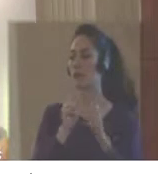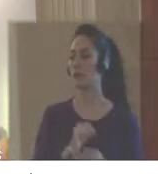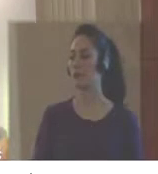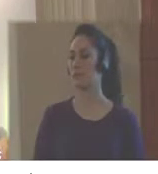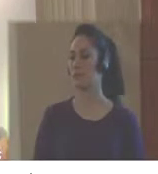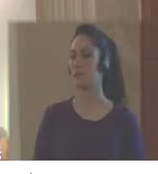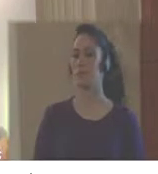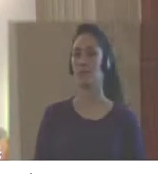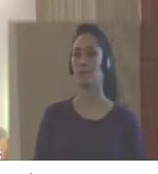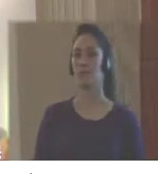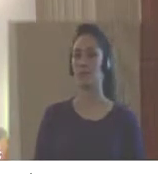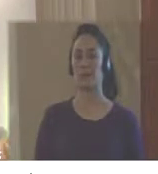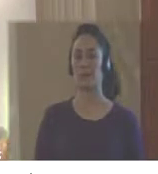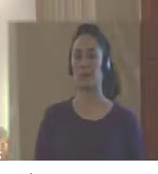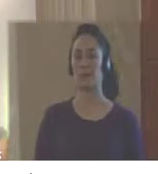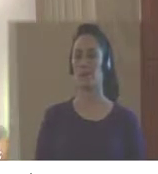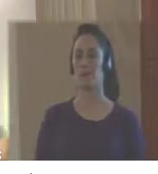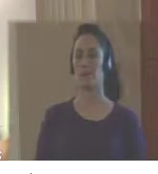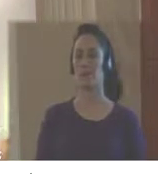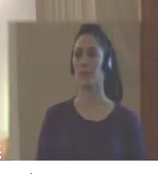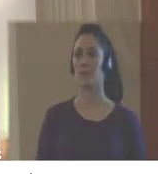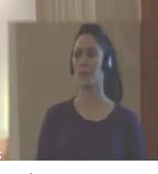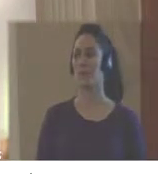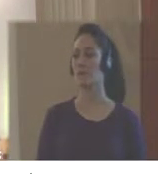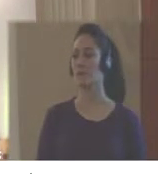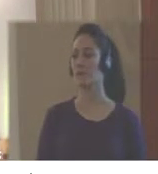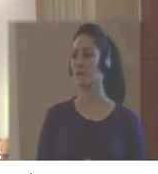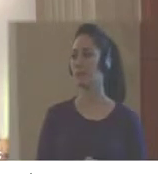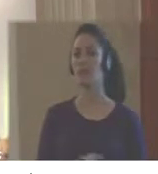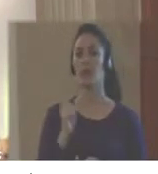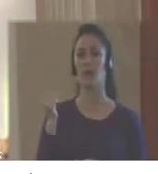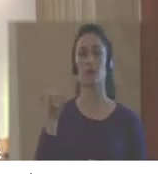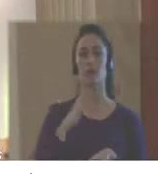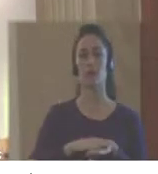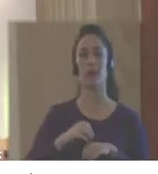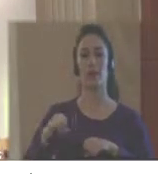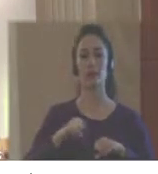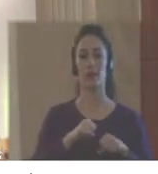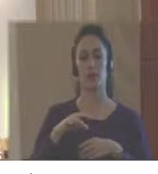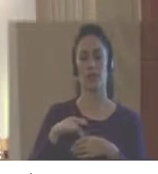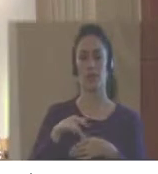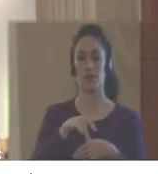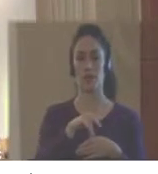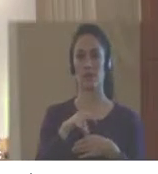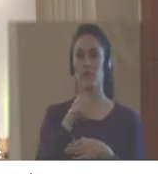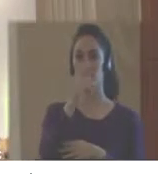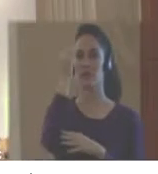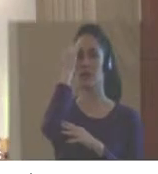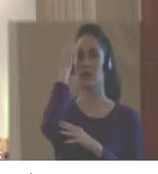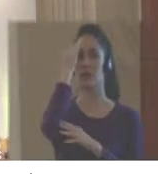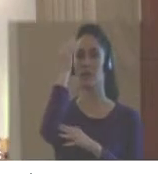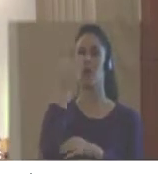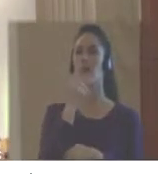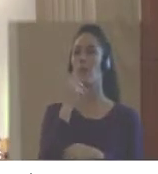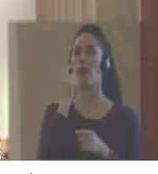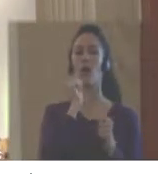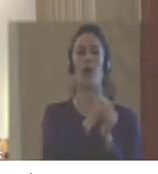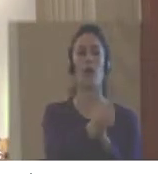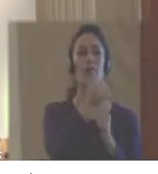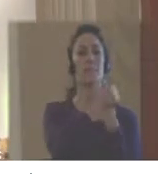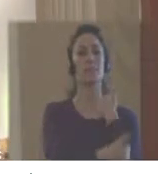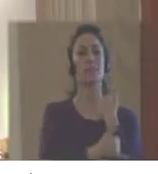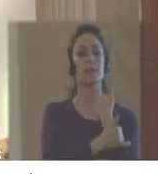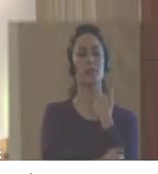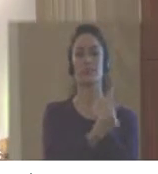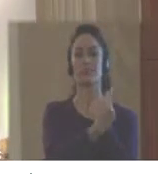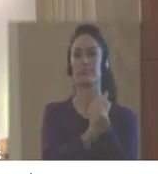have other values per component, per risk management component. In other words, we know